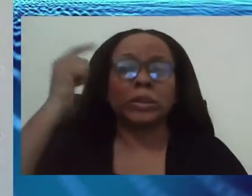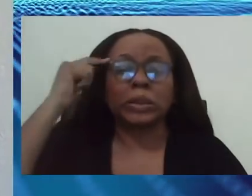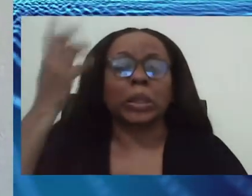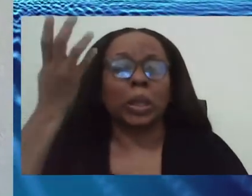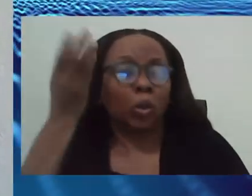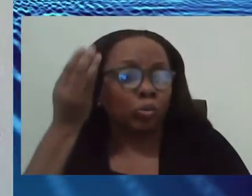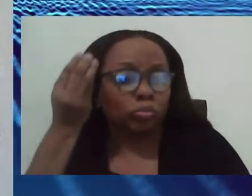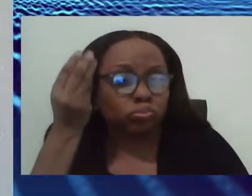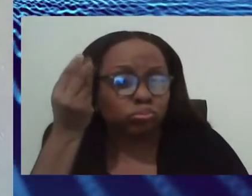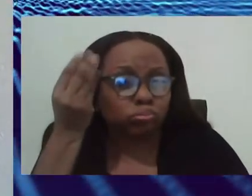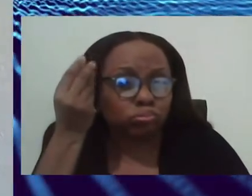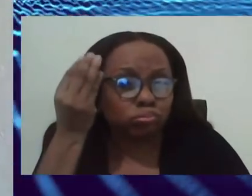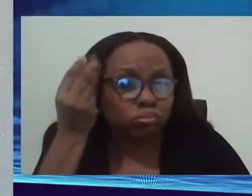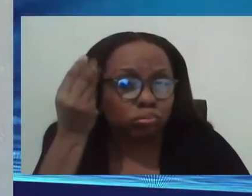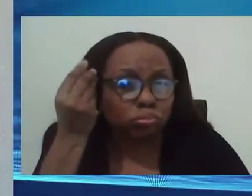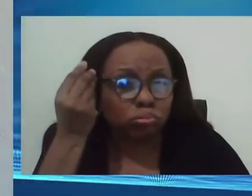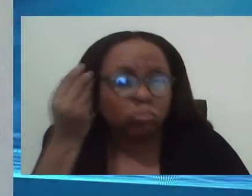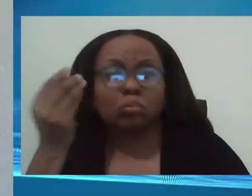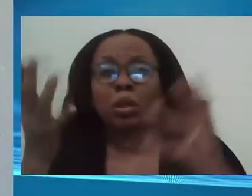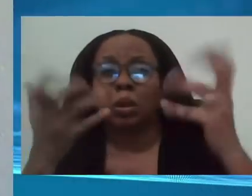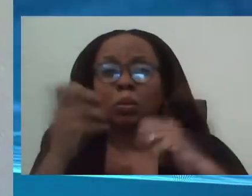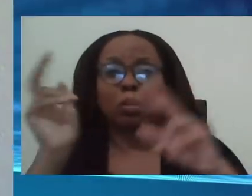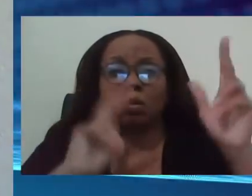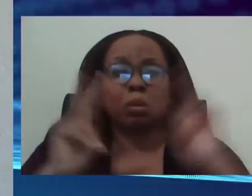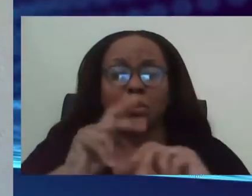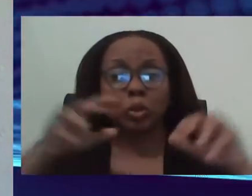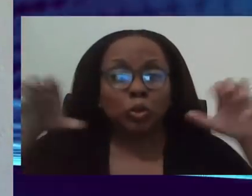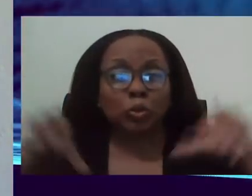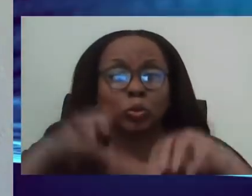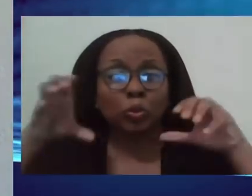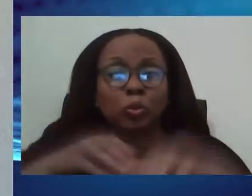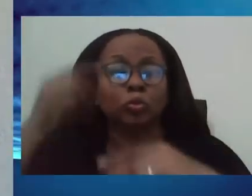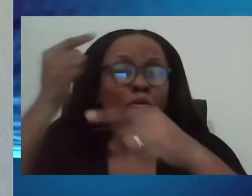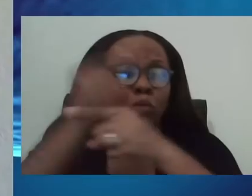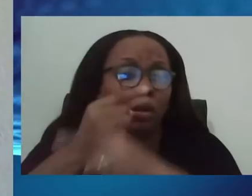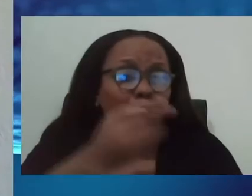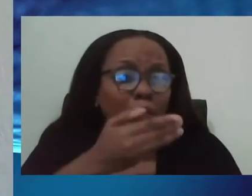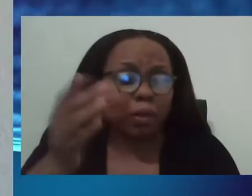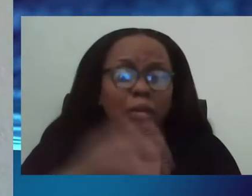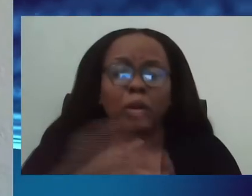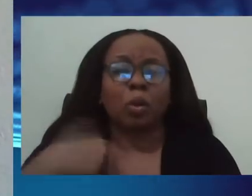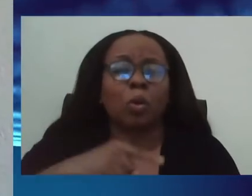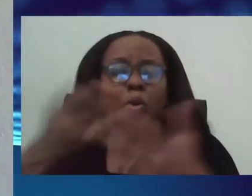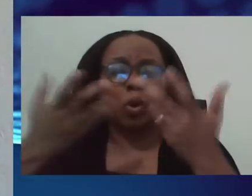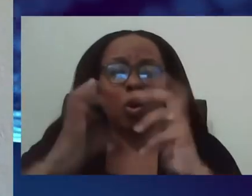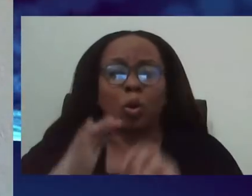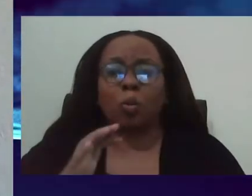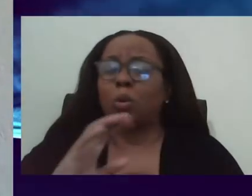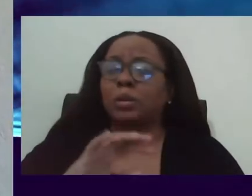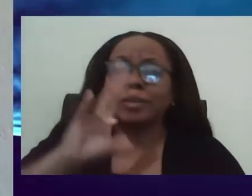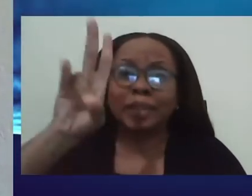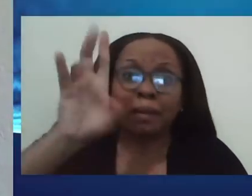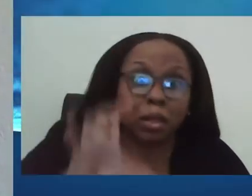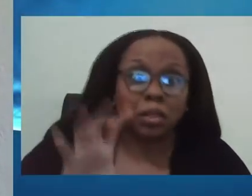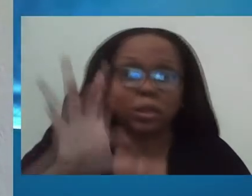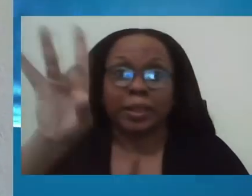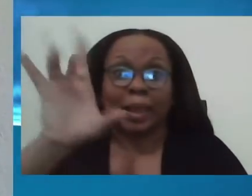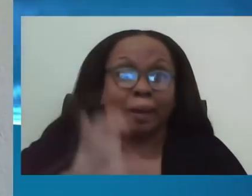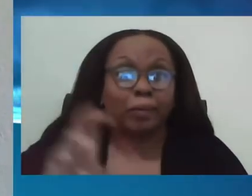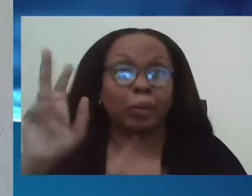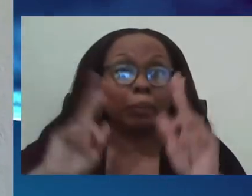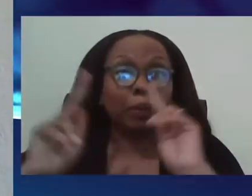do, you know, put the public health measures in place so that we don't reach them. So the seven, eight hundred is not a target.